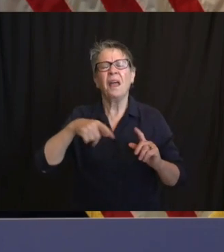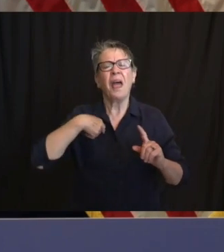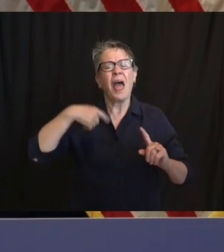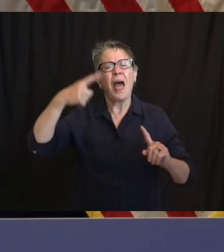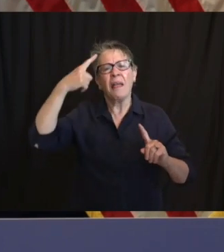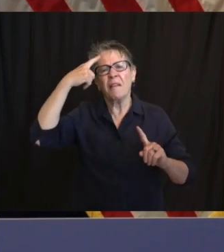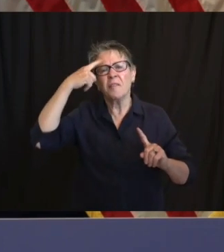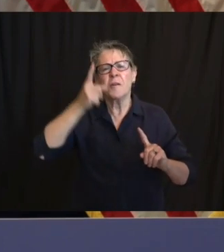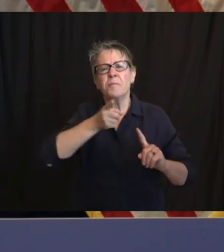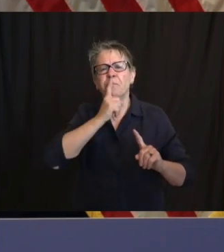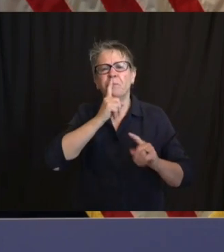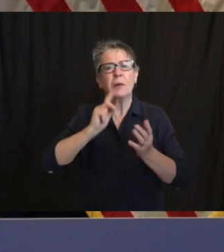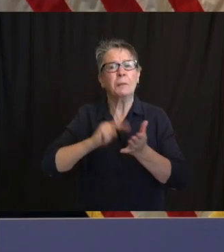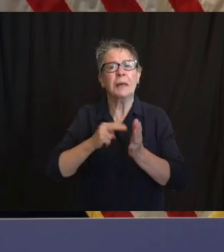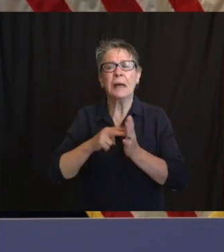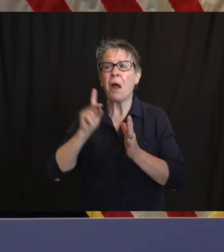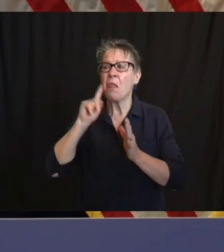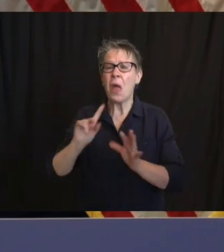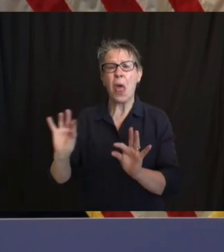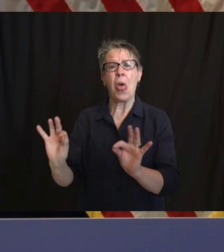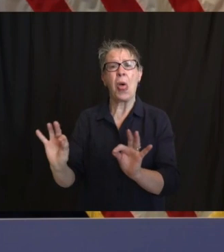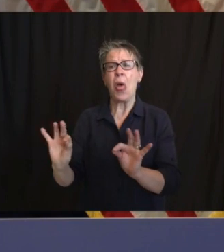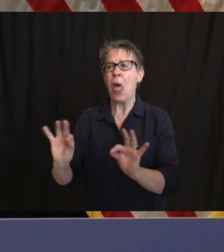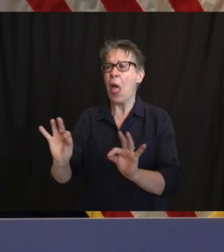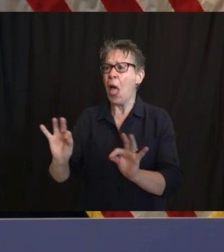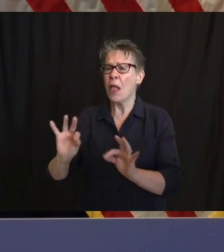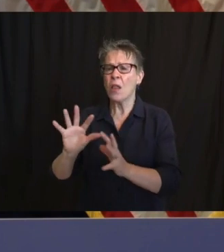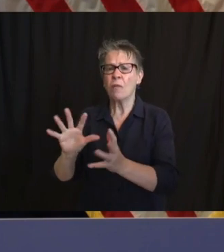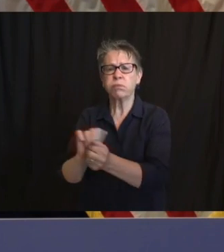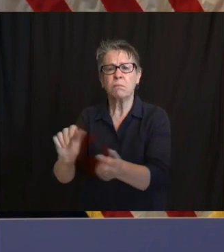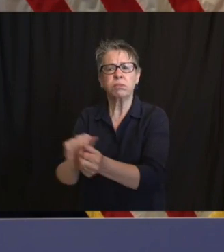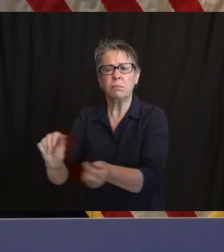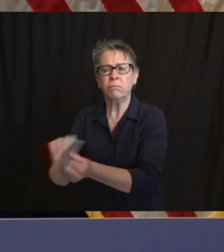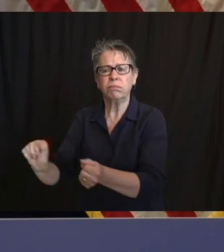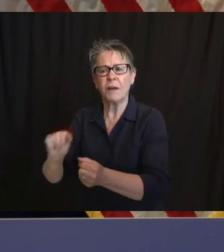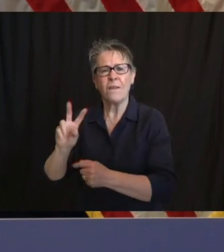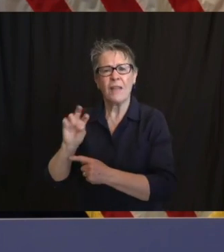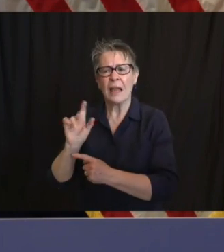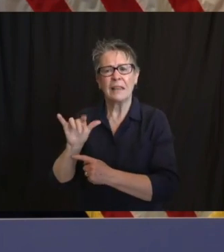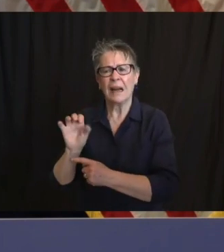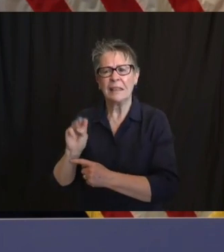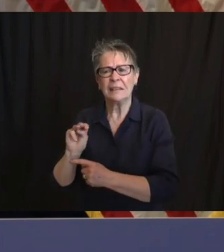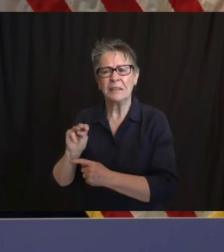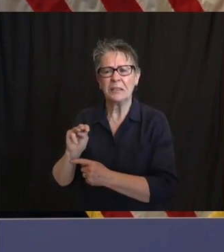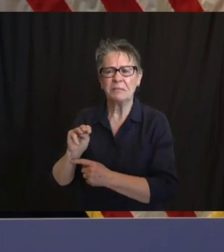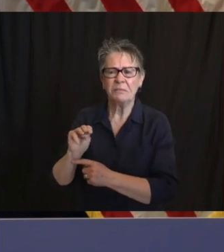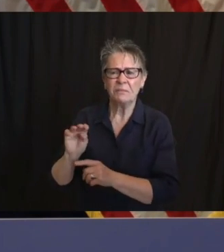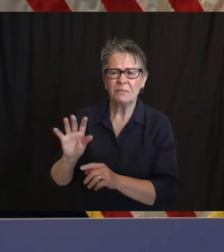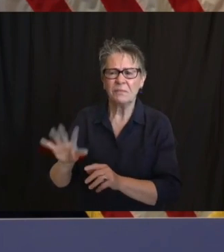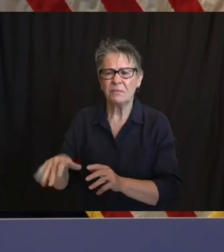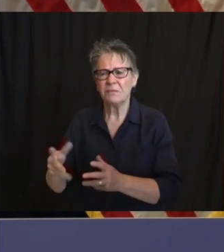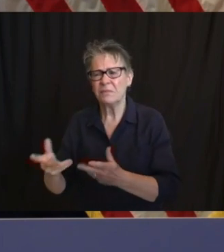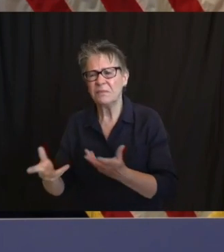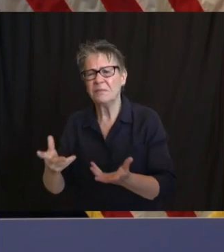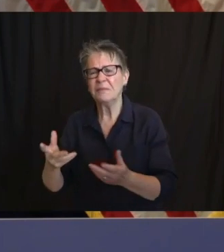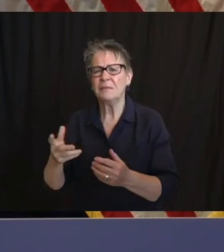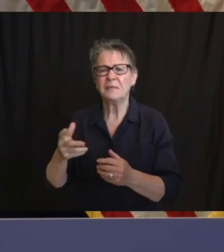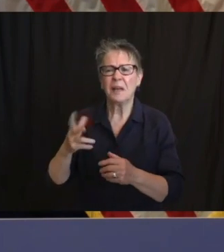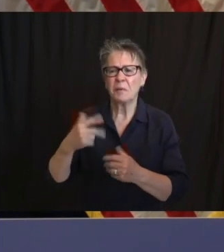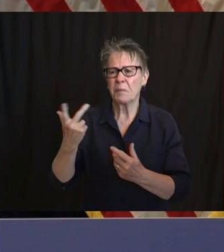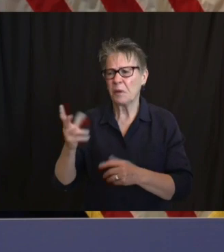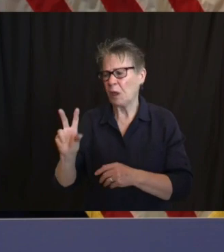actors and a vast minority. I think we had 30 of the 30 protests, Pat, 28 of them came off literally without incident.